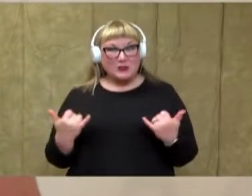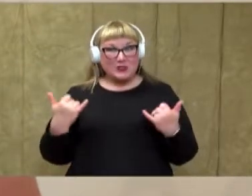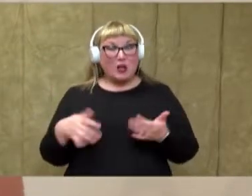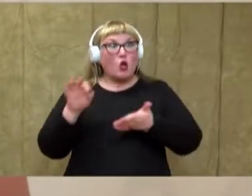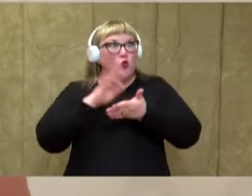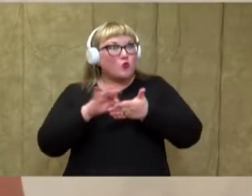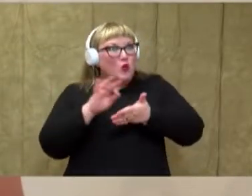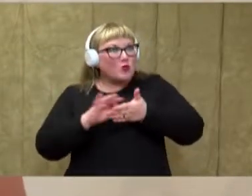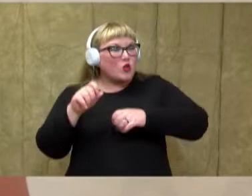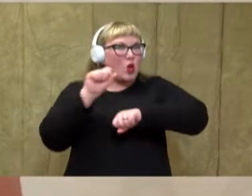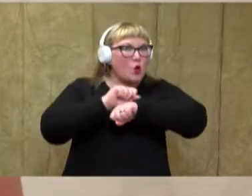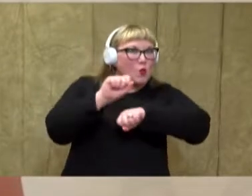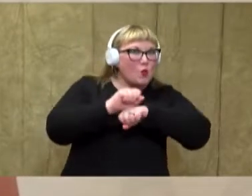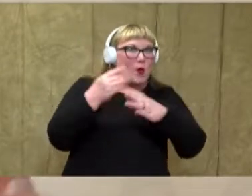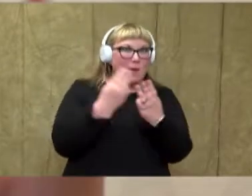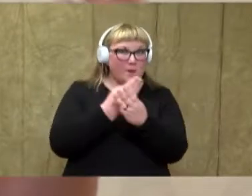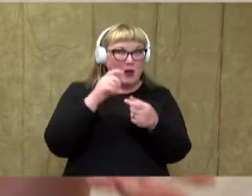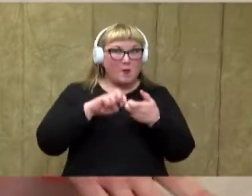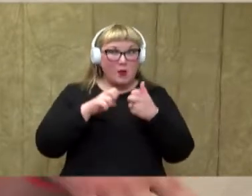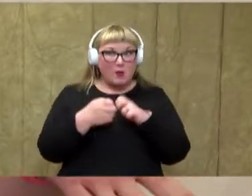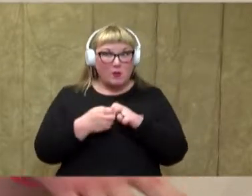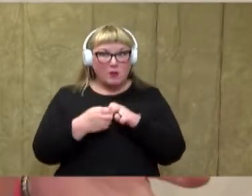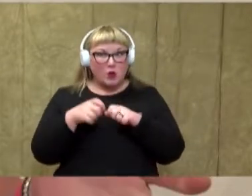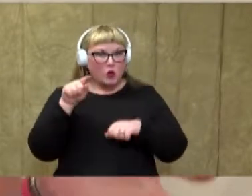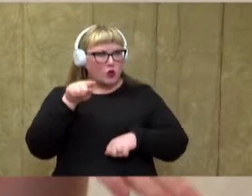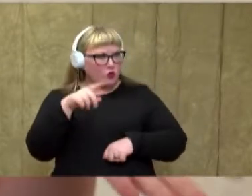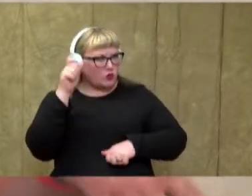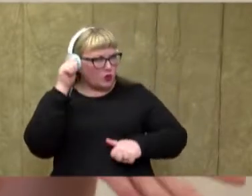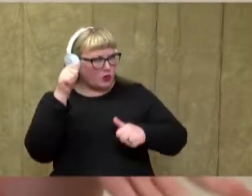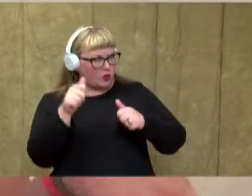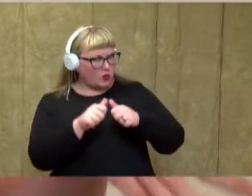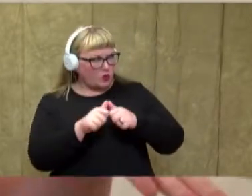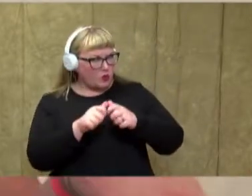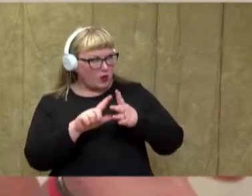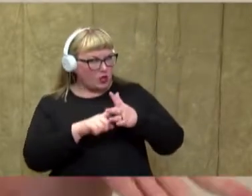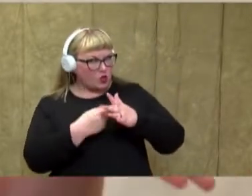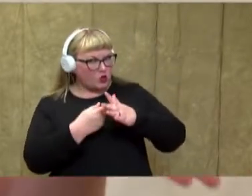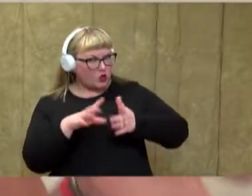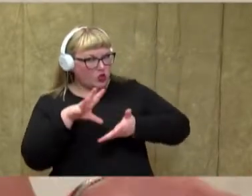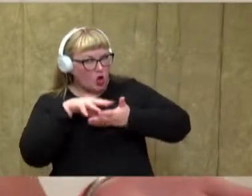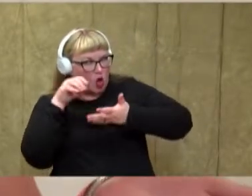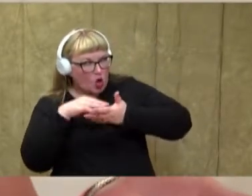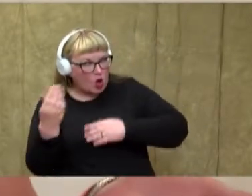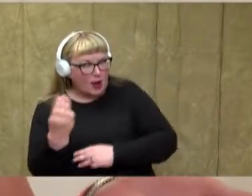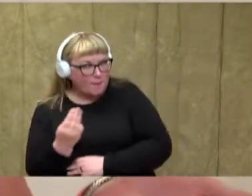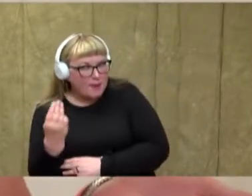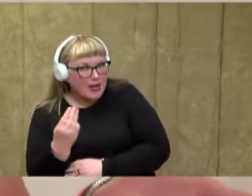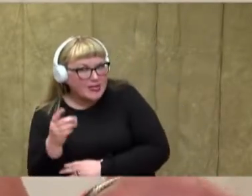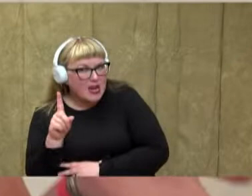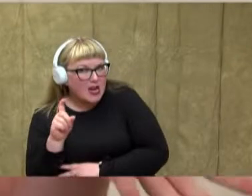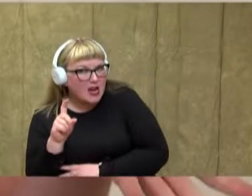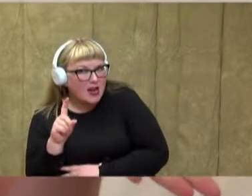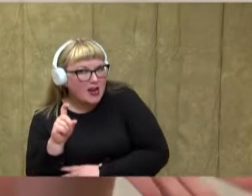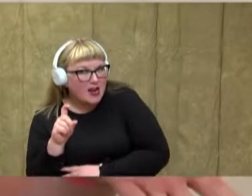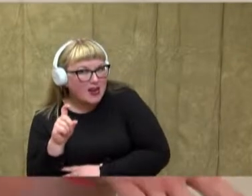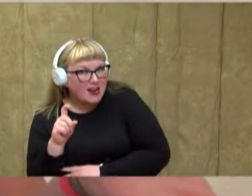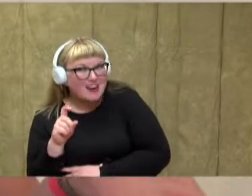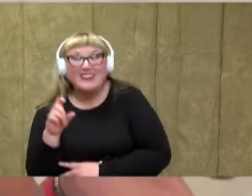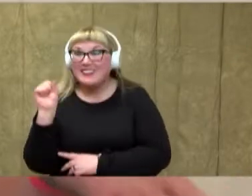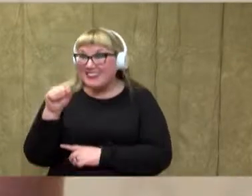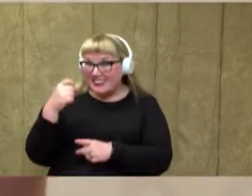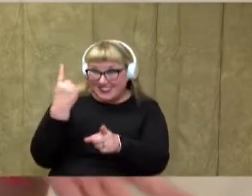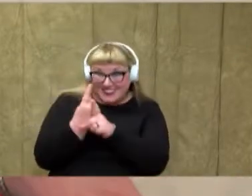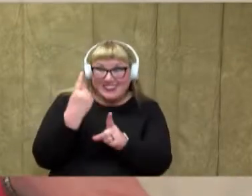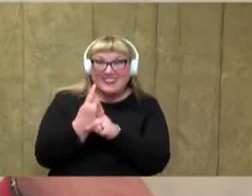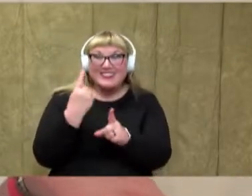count and work some math problems. So do you remember what we started learning on Monday? That's